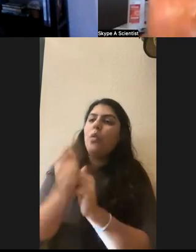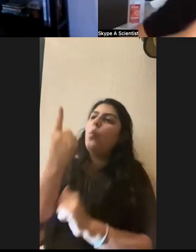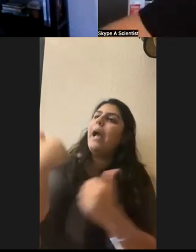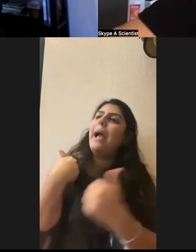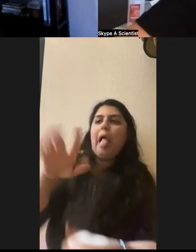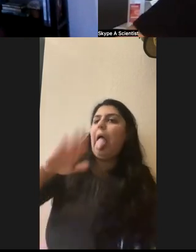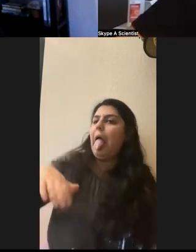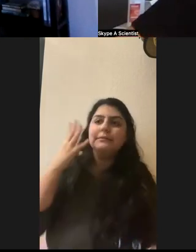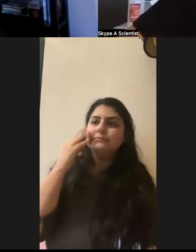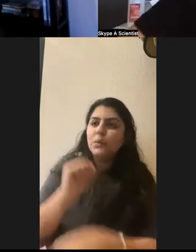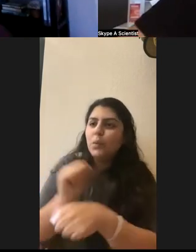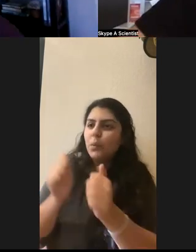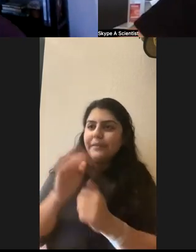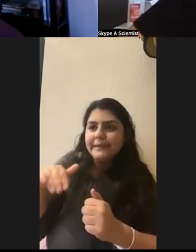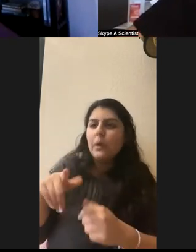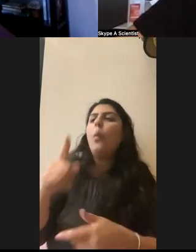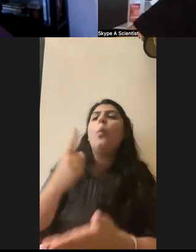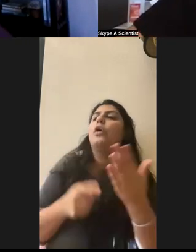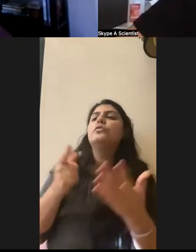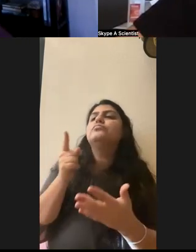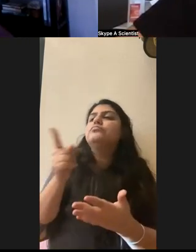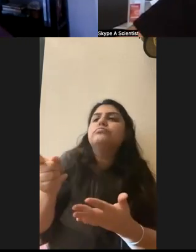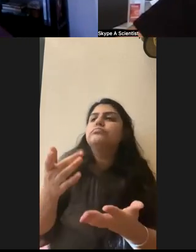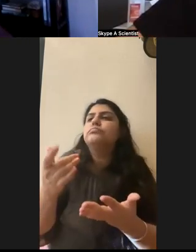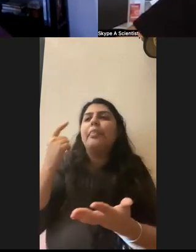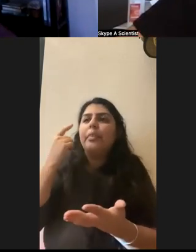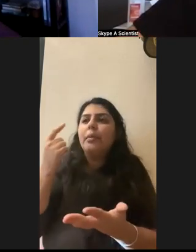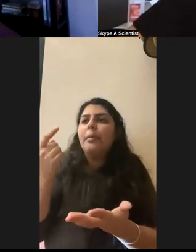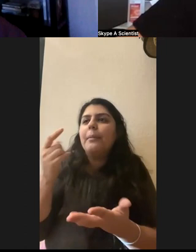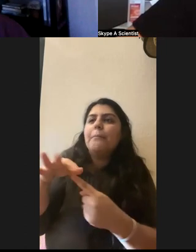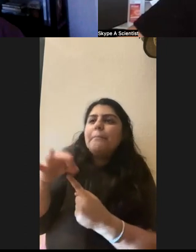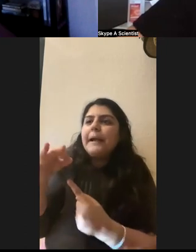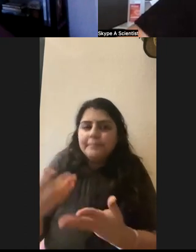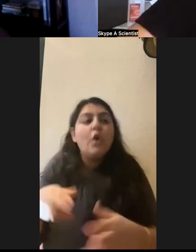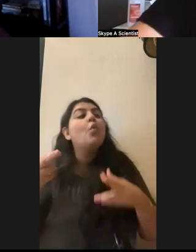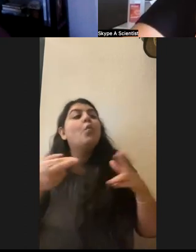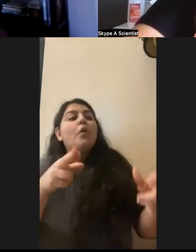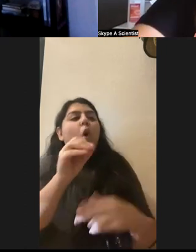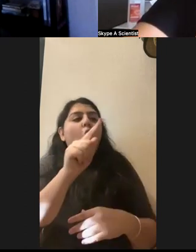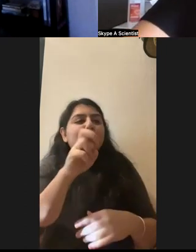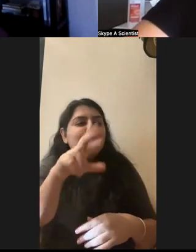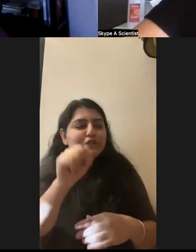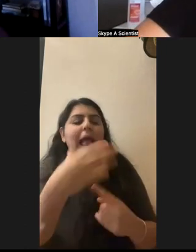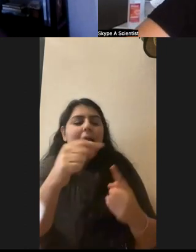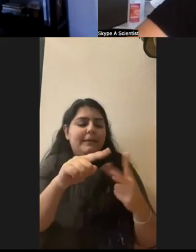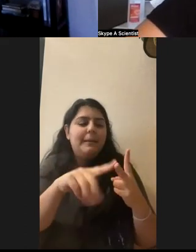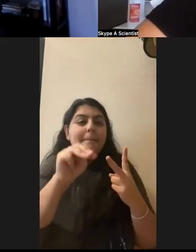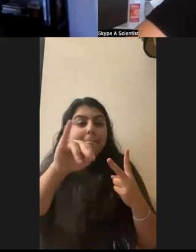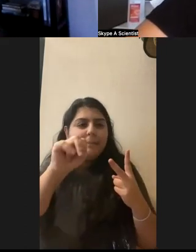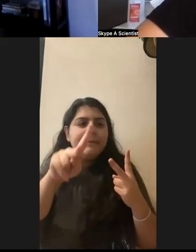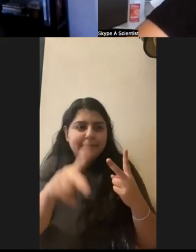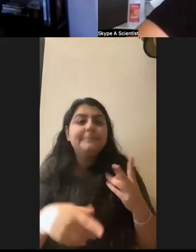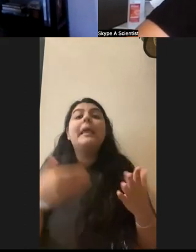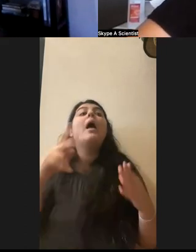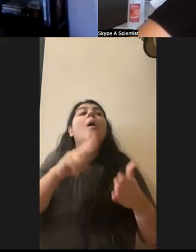what would your like go to animal be? Um, probably river otters and mink. So, um, the project I'm trying to get